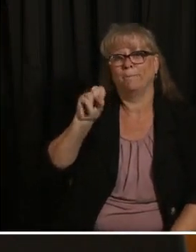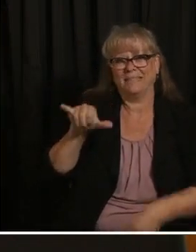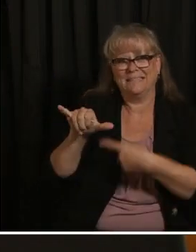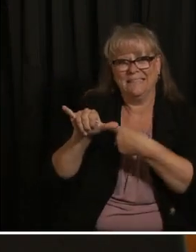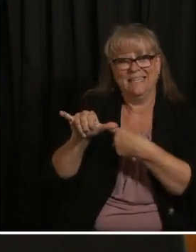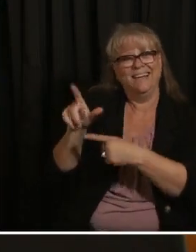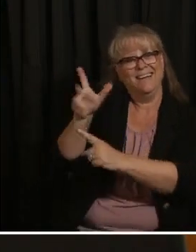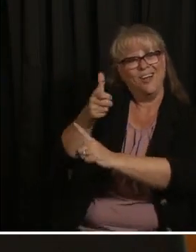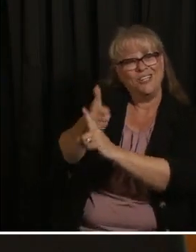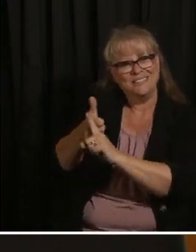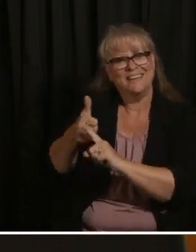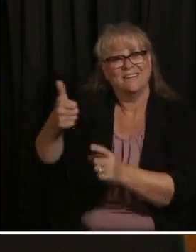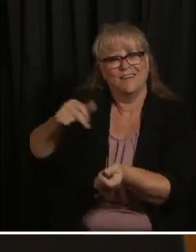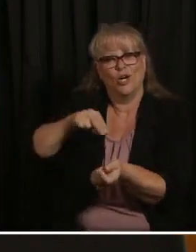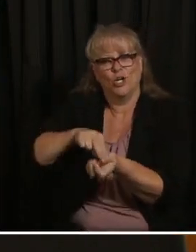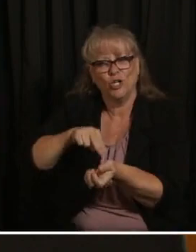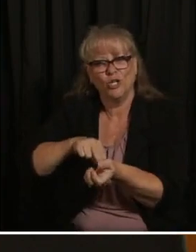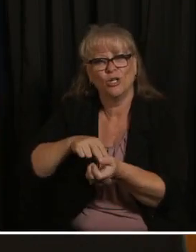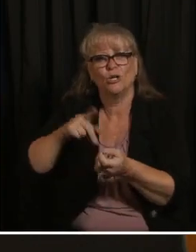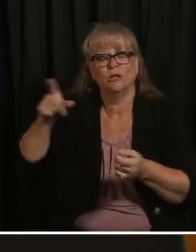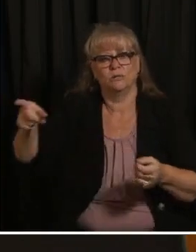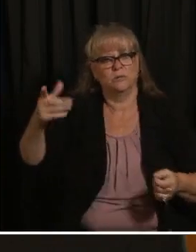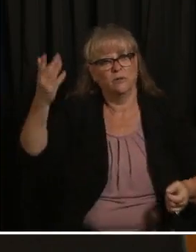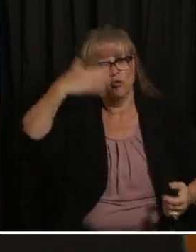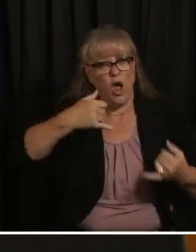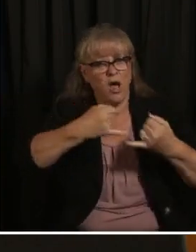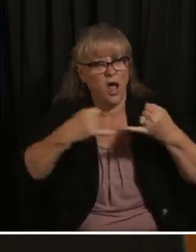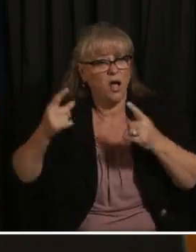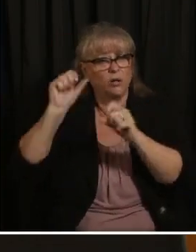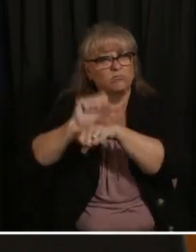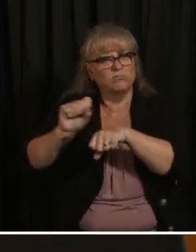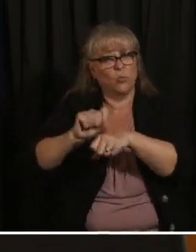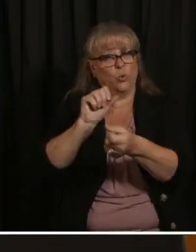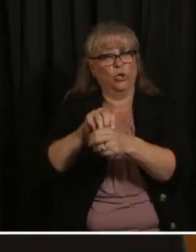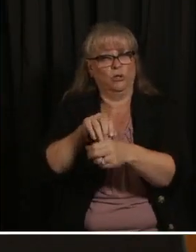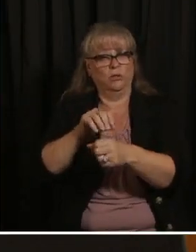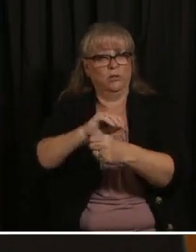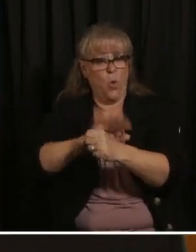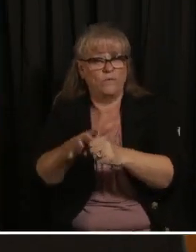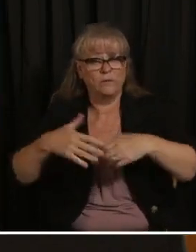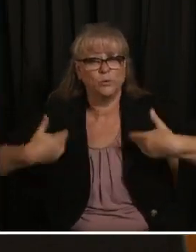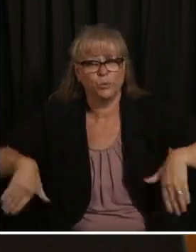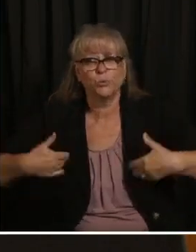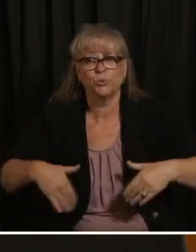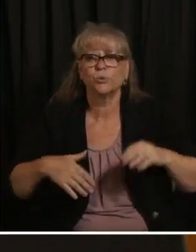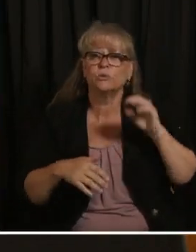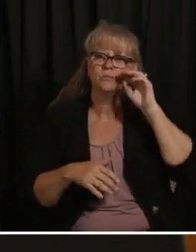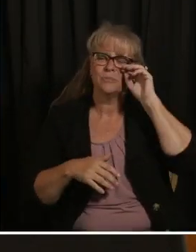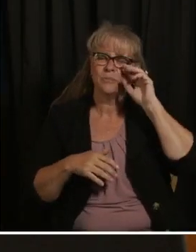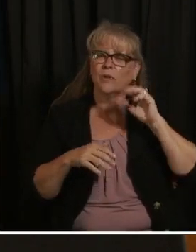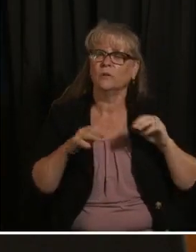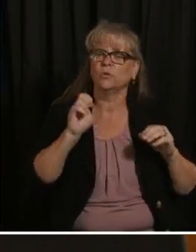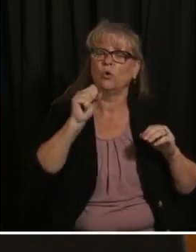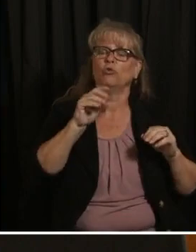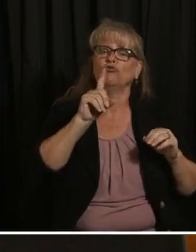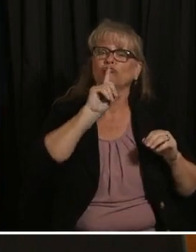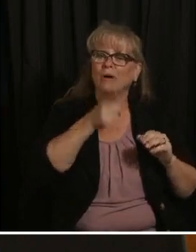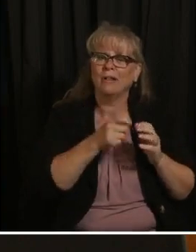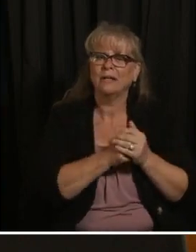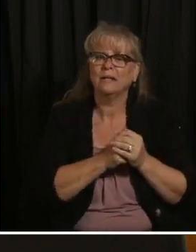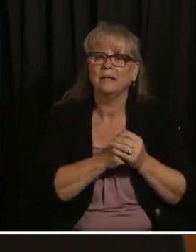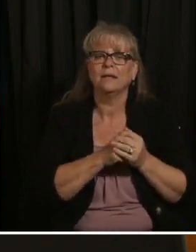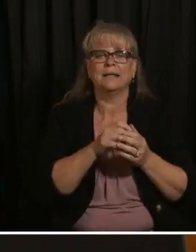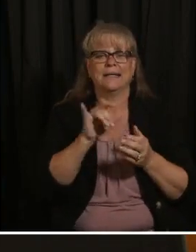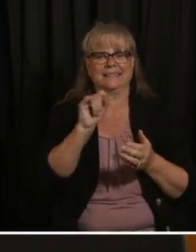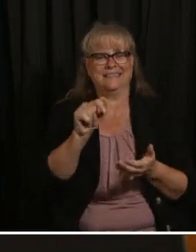first responders she's been on the front lines during this pandemic and it's just a great sort of full circle that the